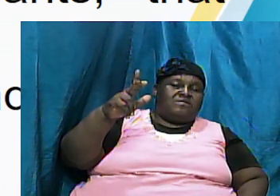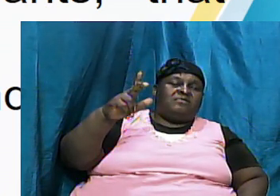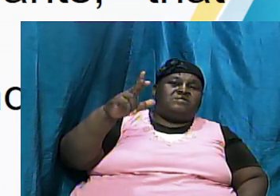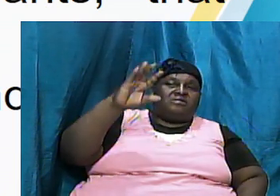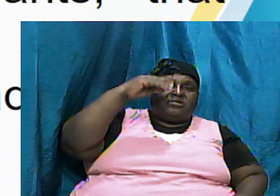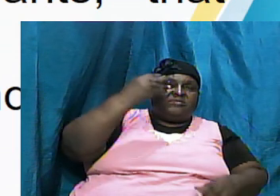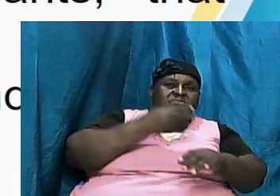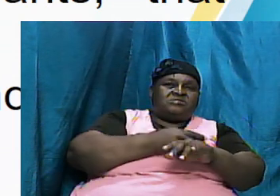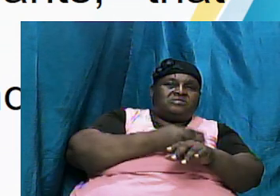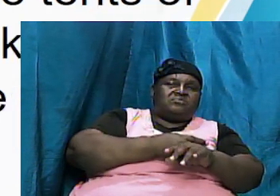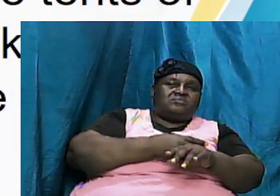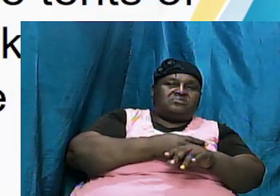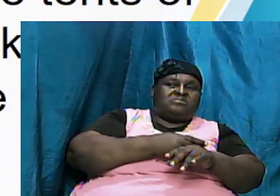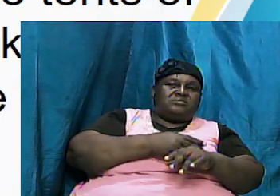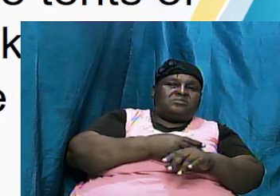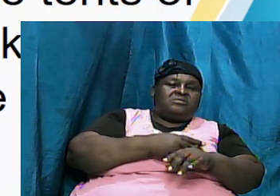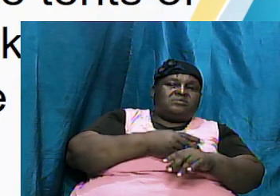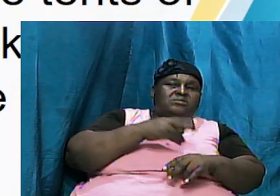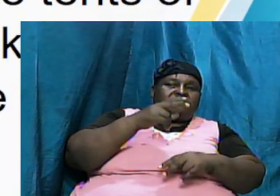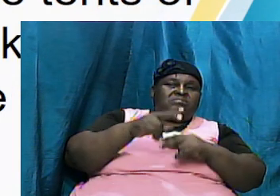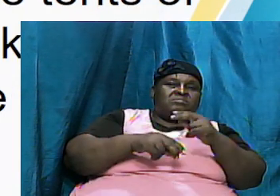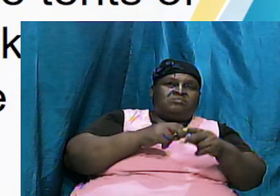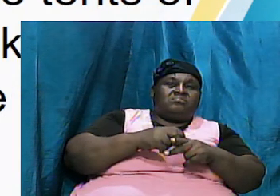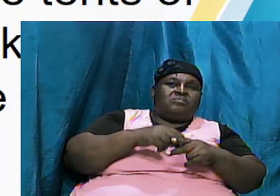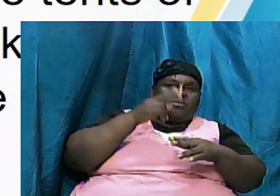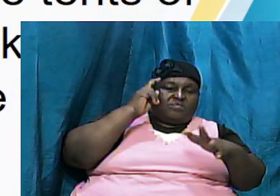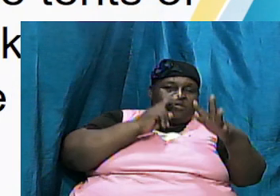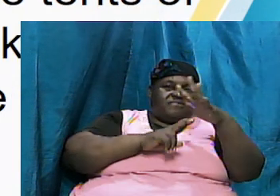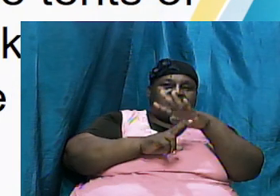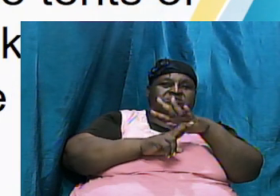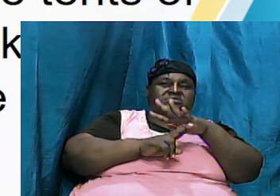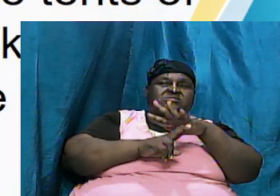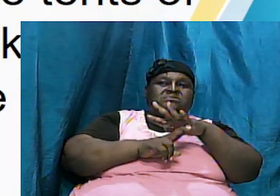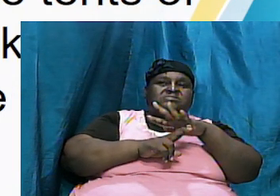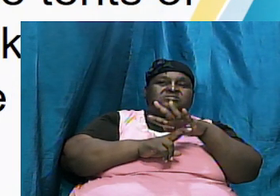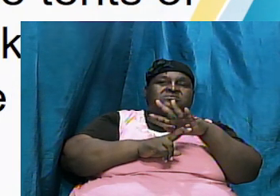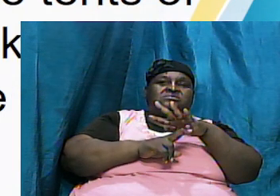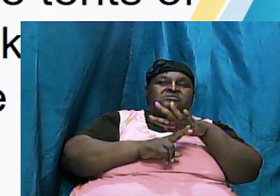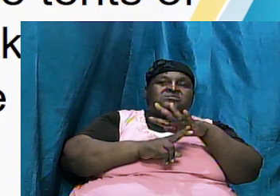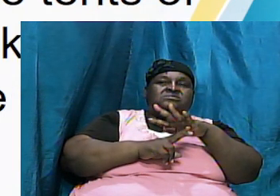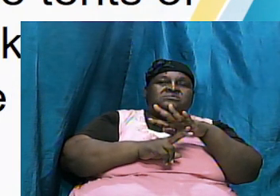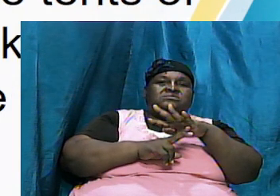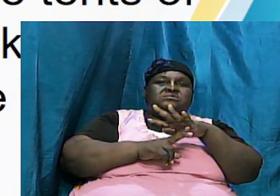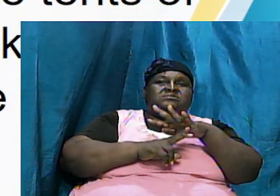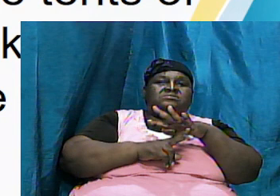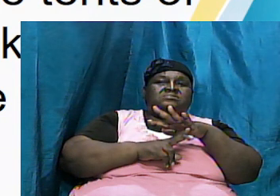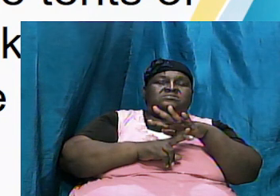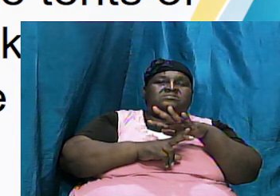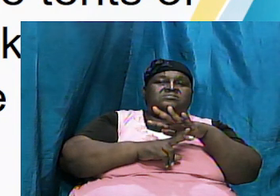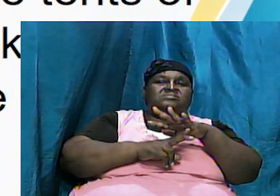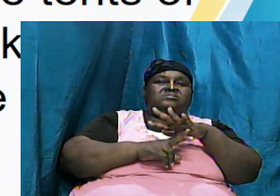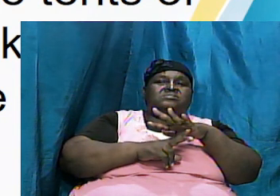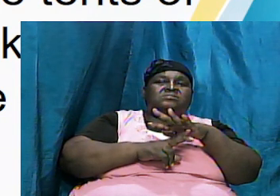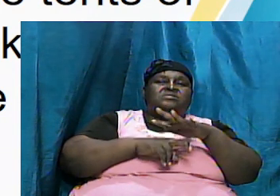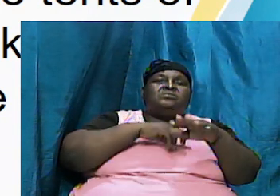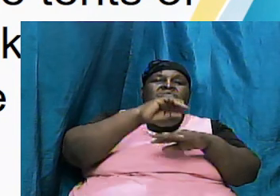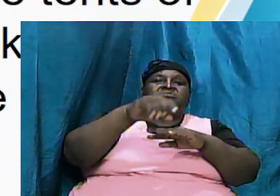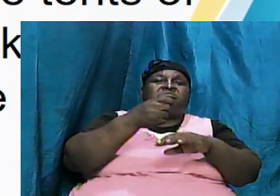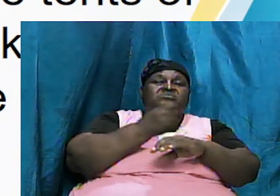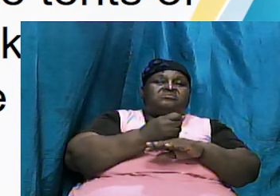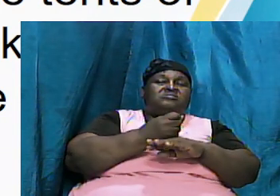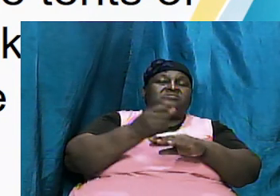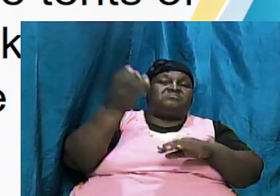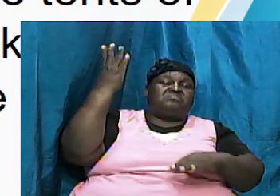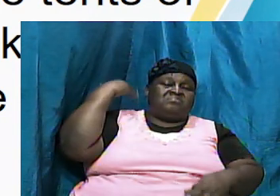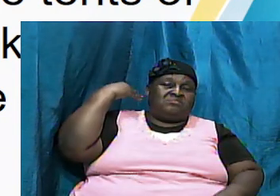of Shem so these are prophecies that you know was established from way